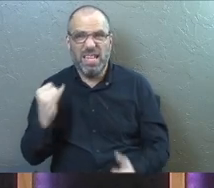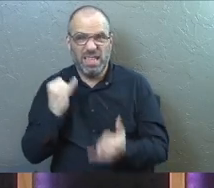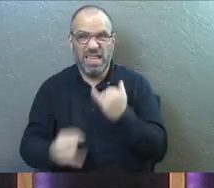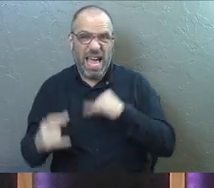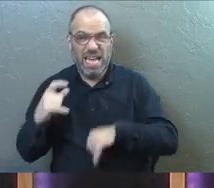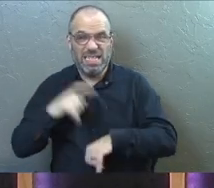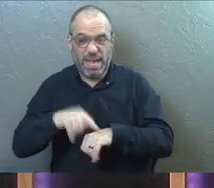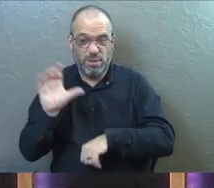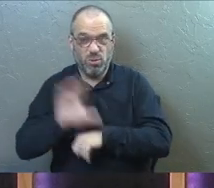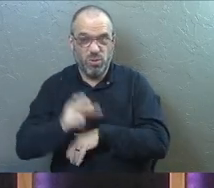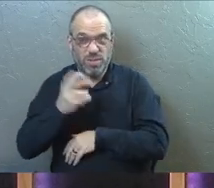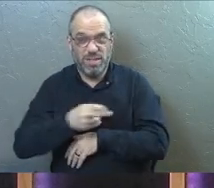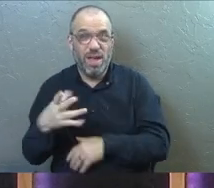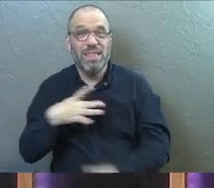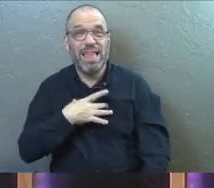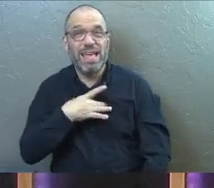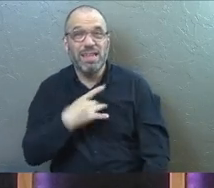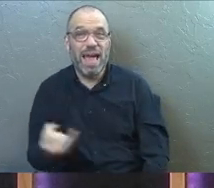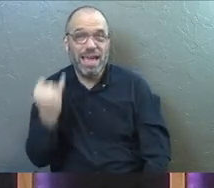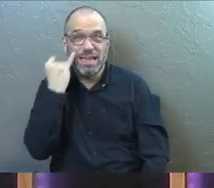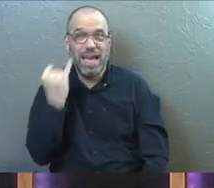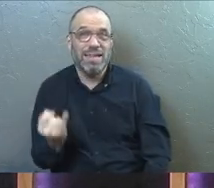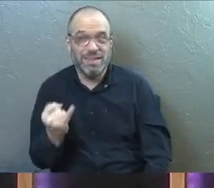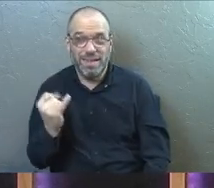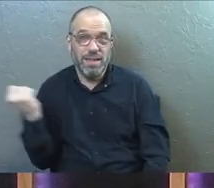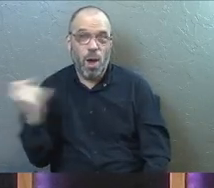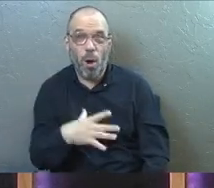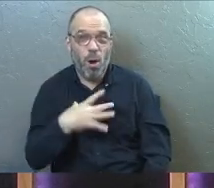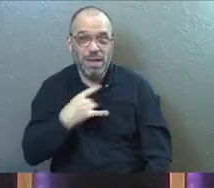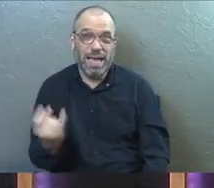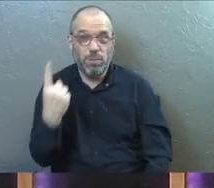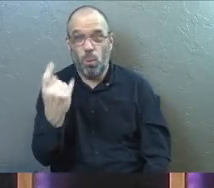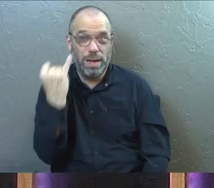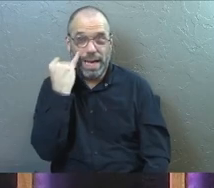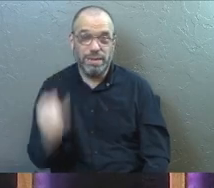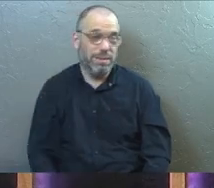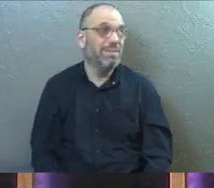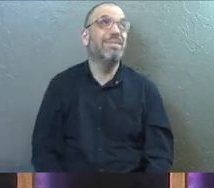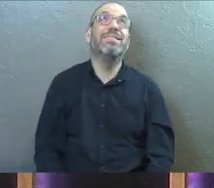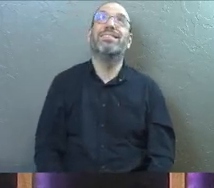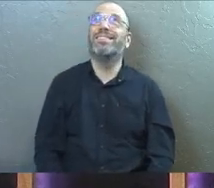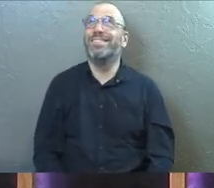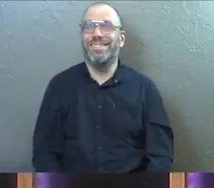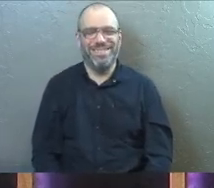happened in church history where everybody liked a single idea. I just,